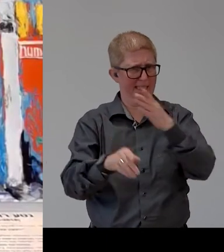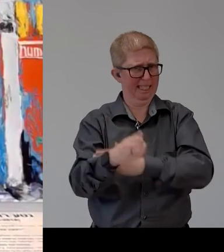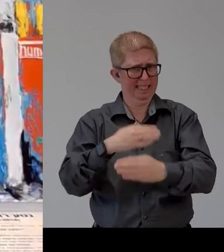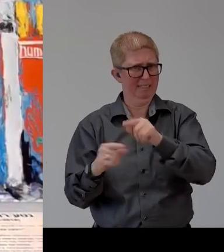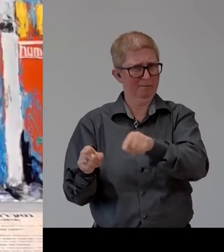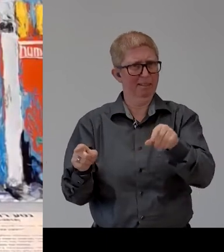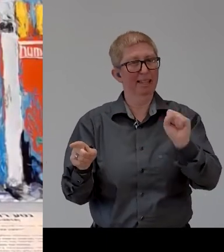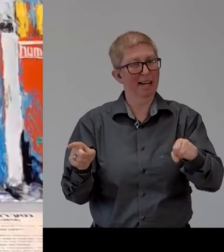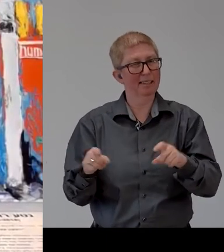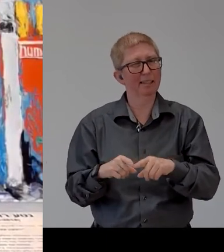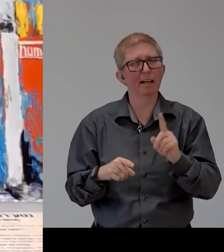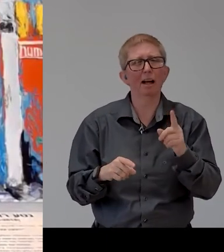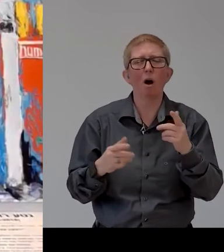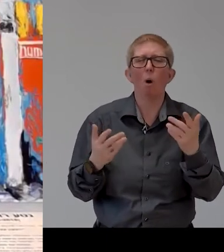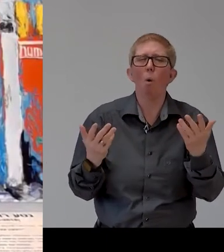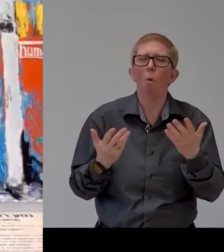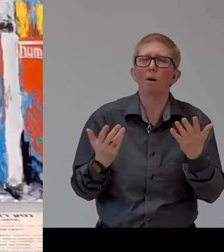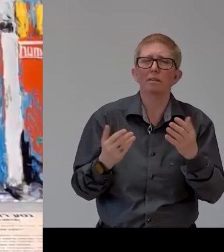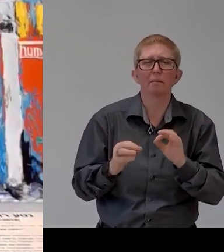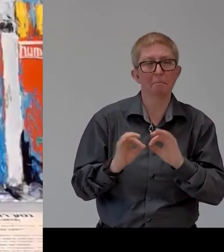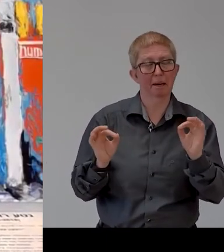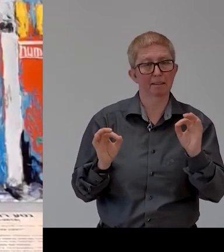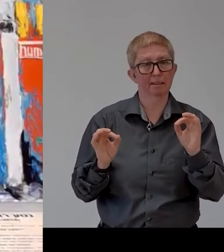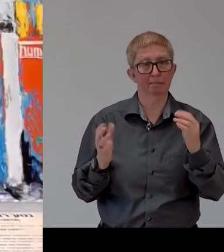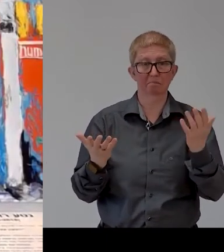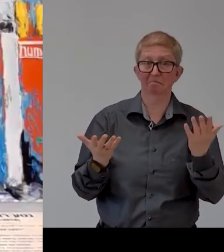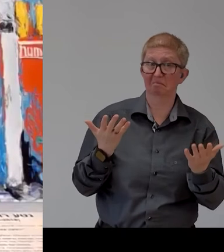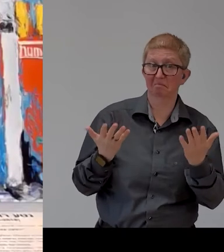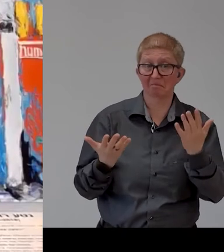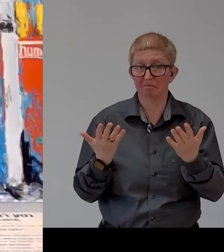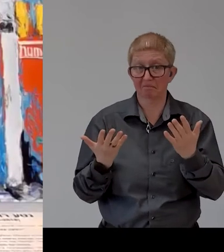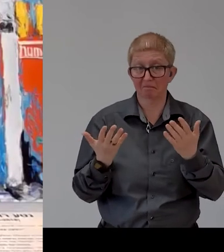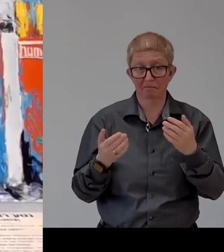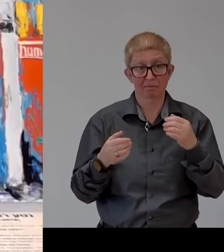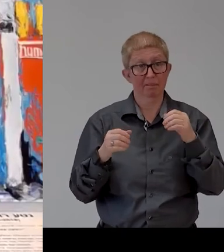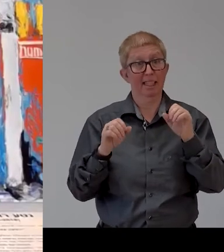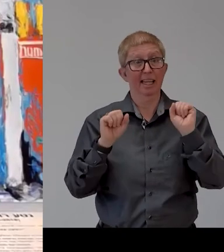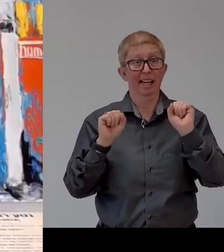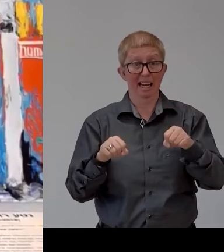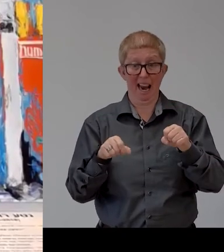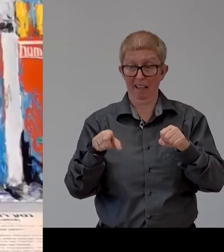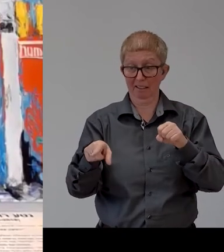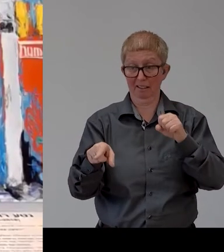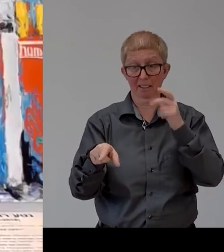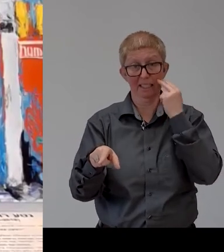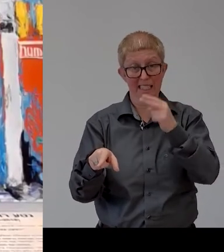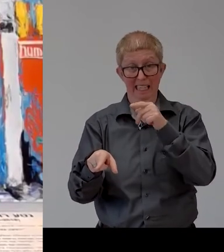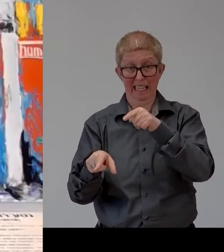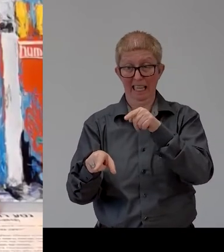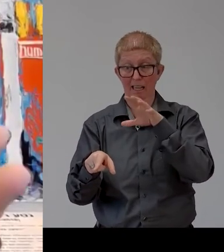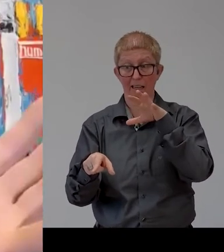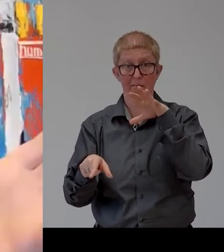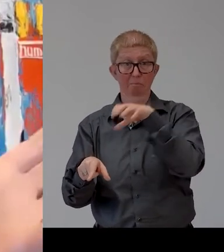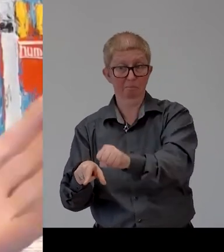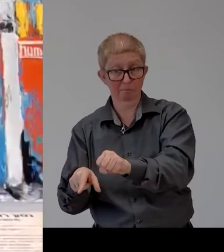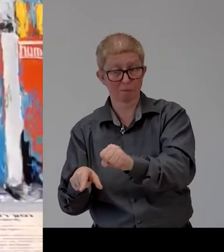to see a disability like arnon in the wheelchair or like tali or not to see a disability and